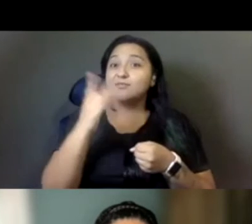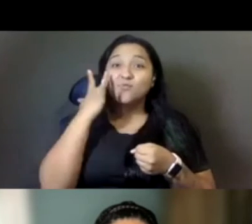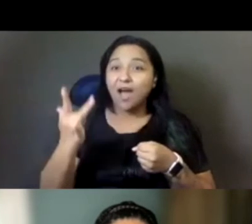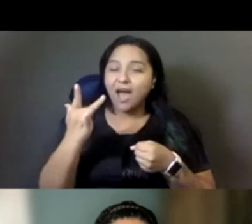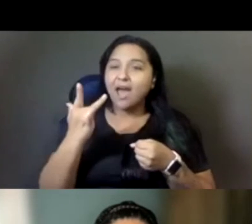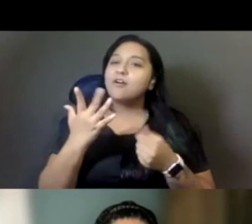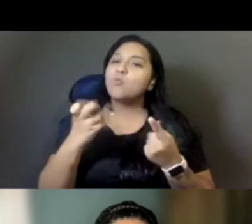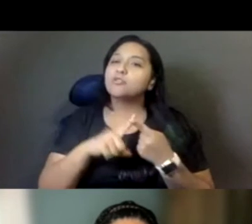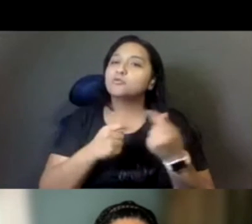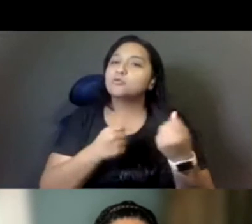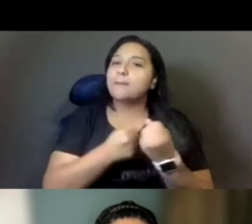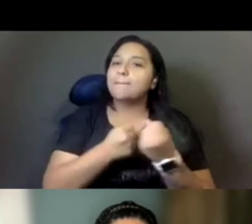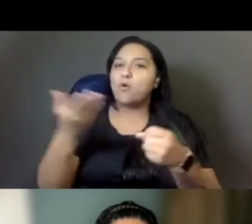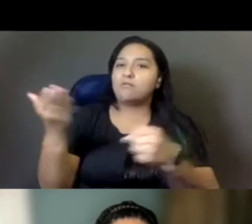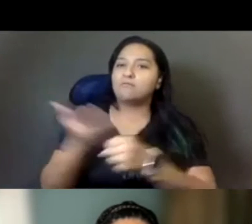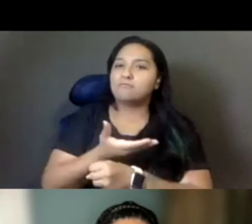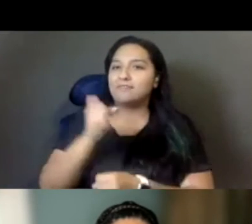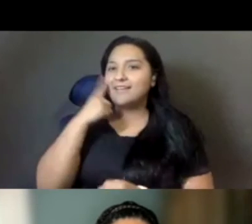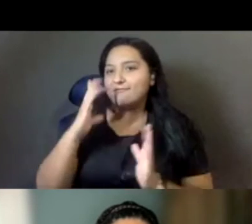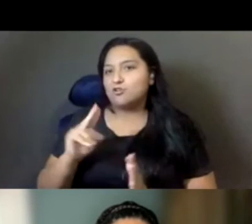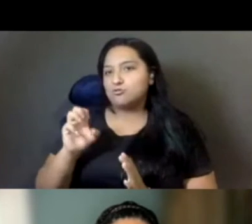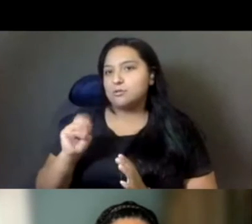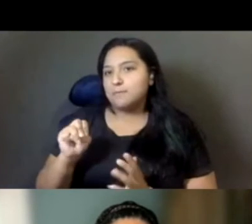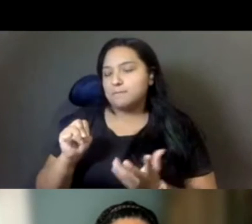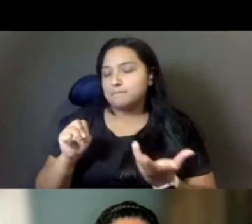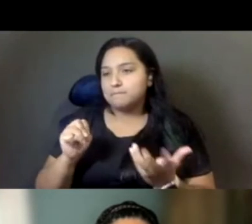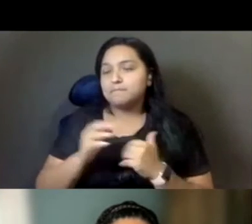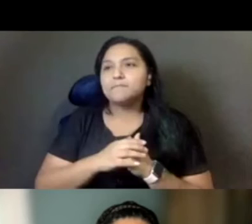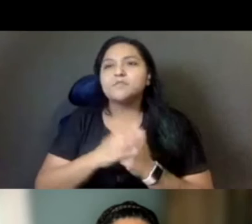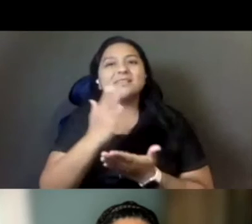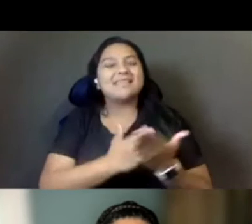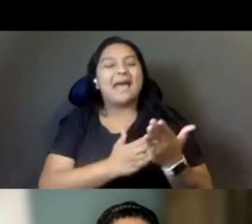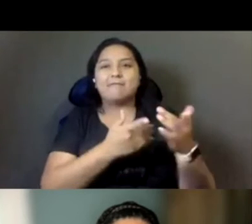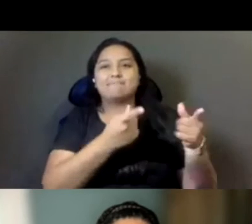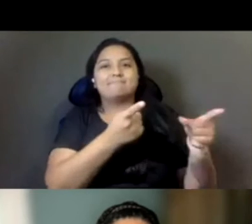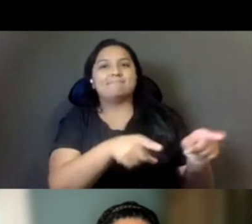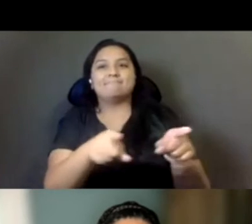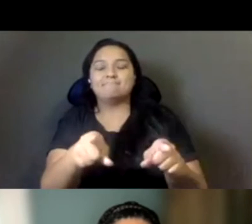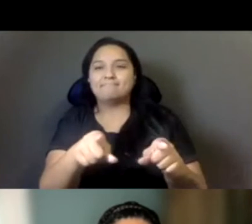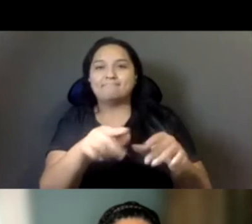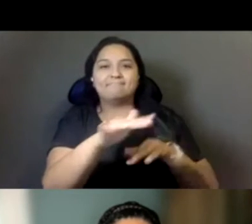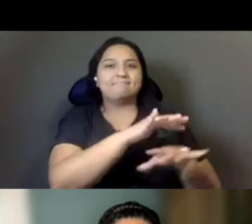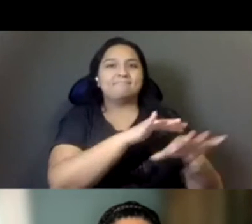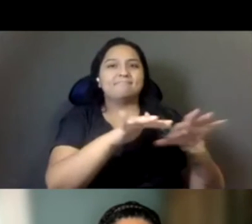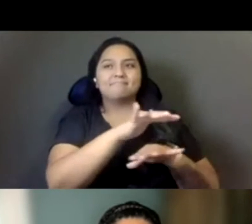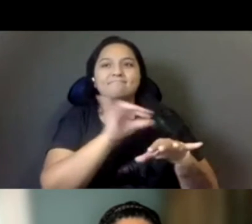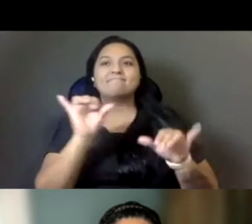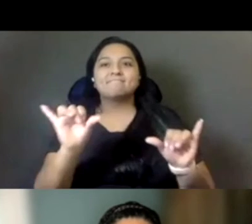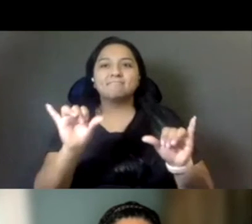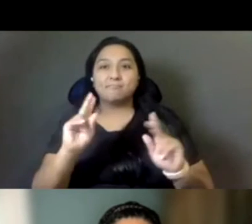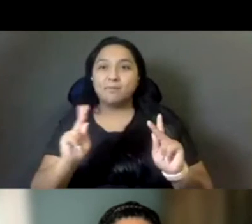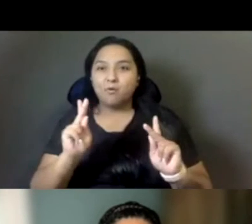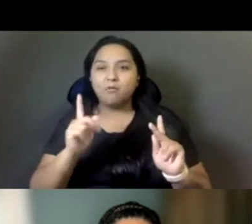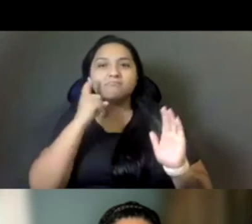not. I think there's ground games, um, that people are doing and now people are beginning to become concerned about this.